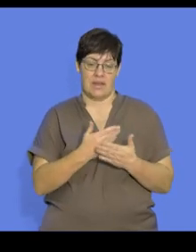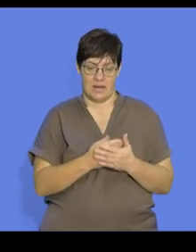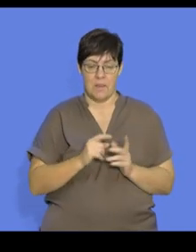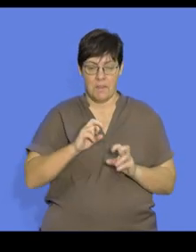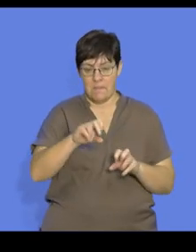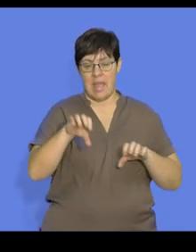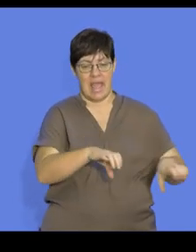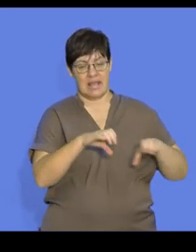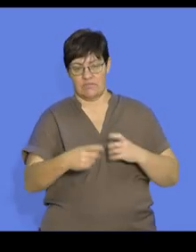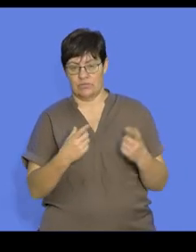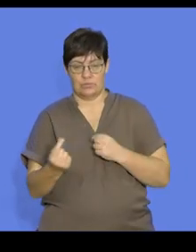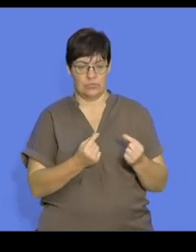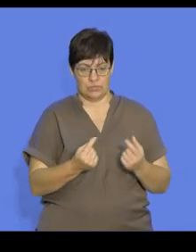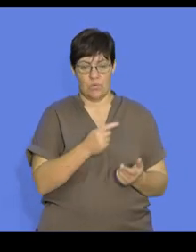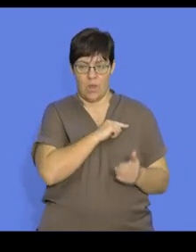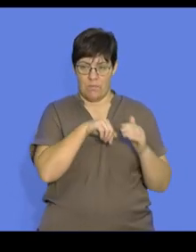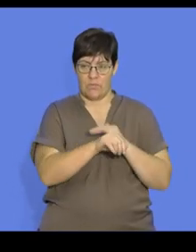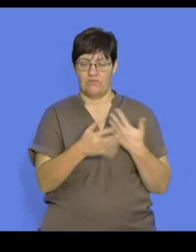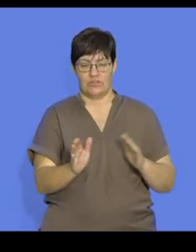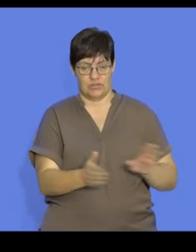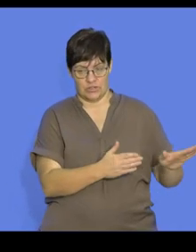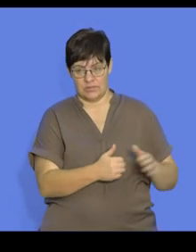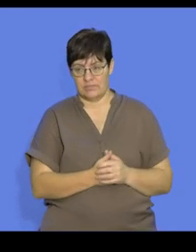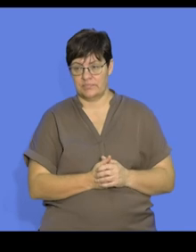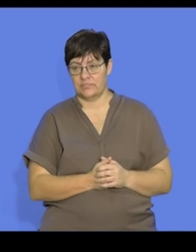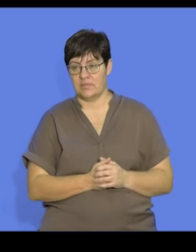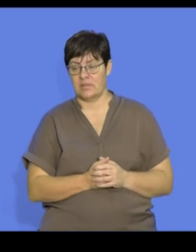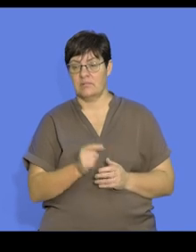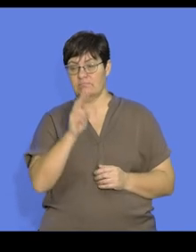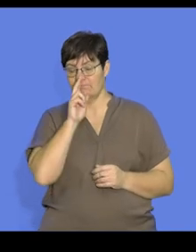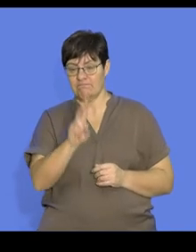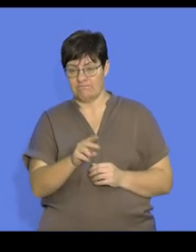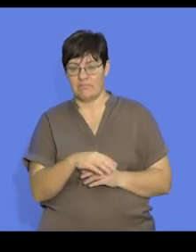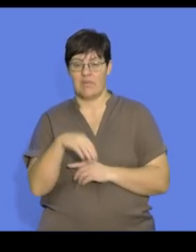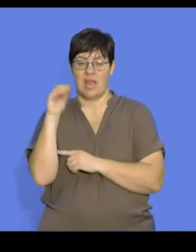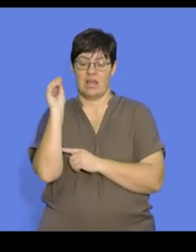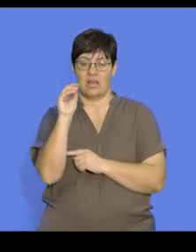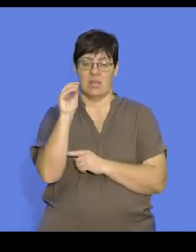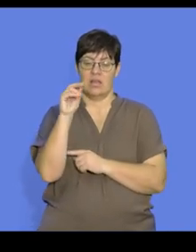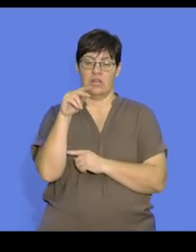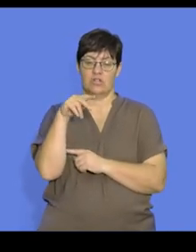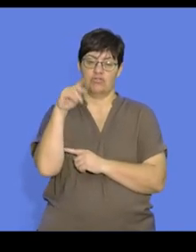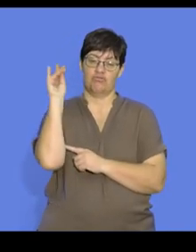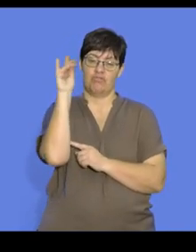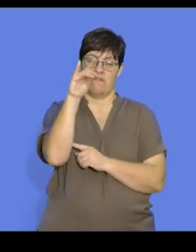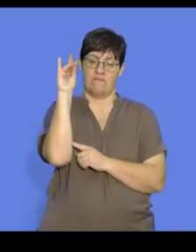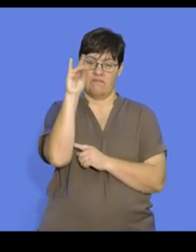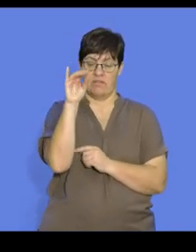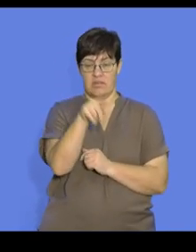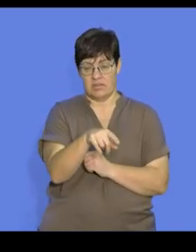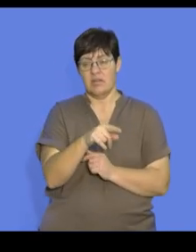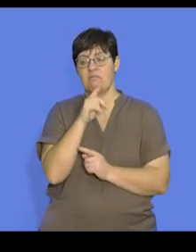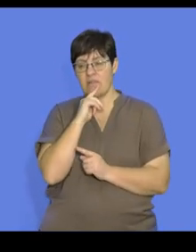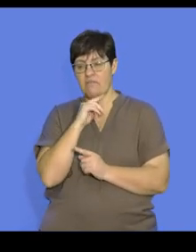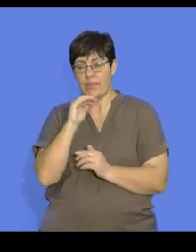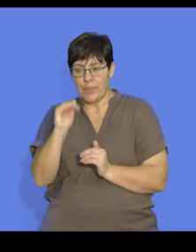live actively soon after being born. Okay. And so here is a beautiful image of giraffes and their little calves